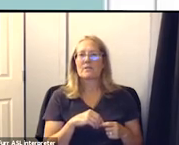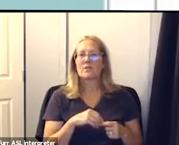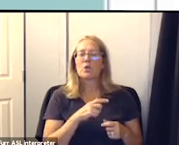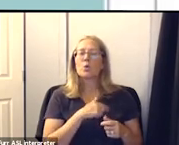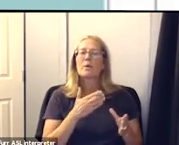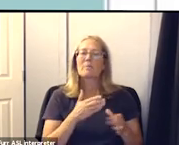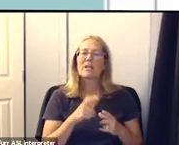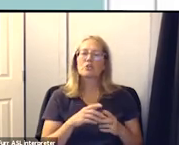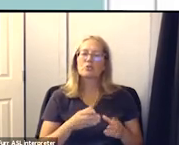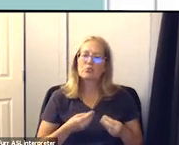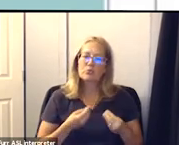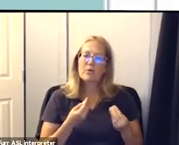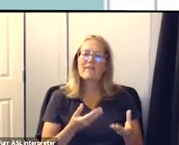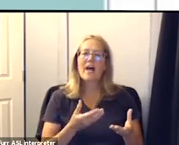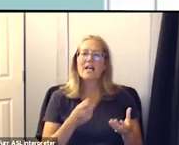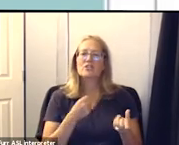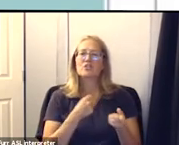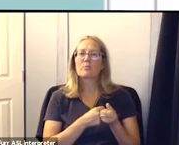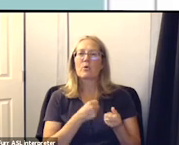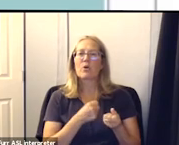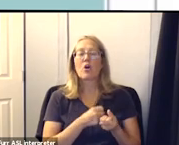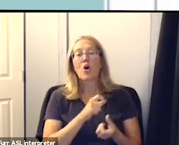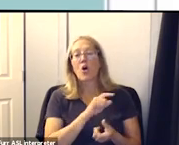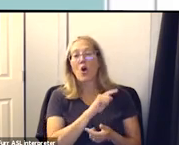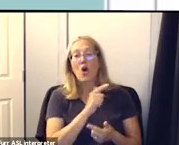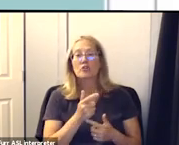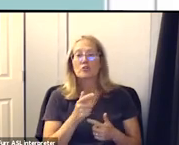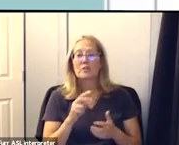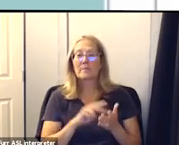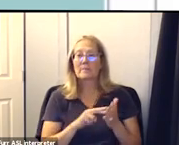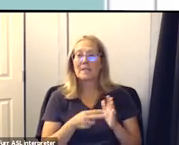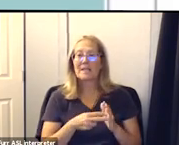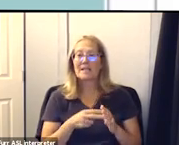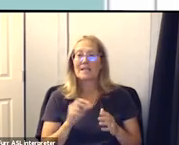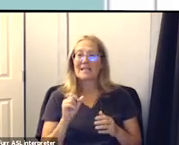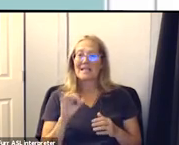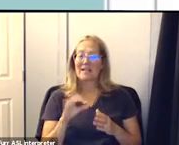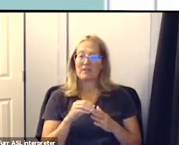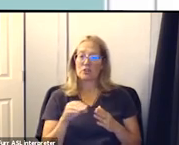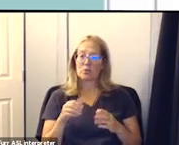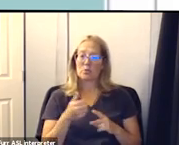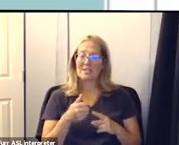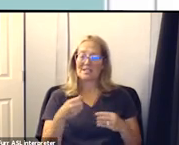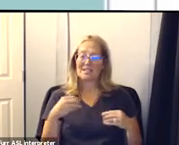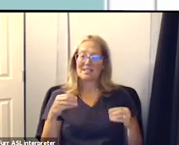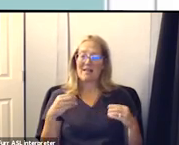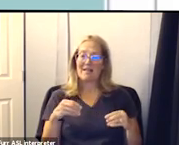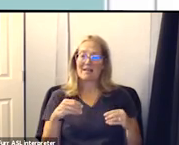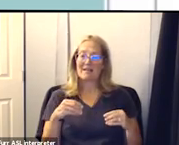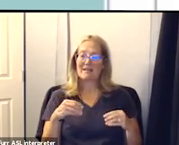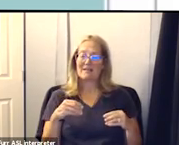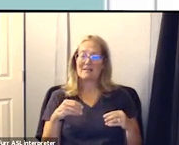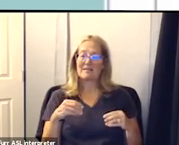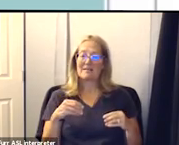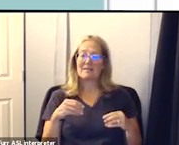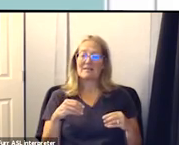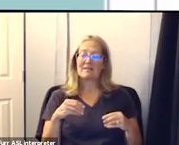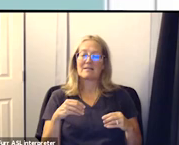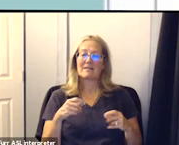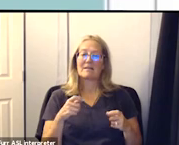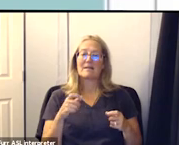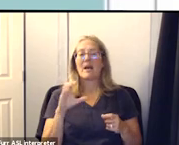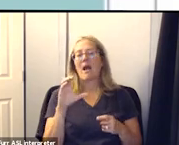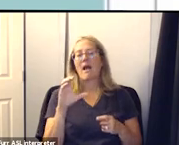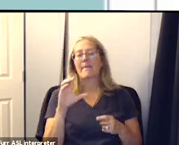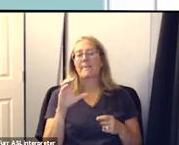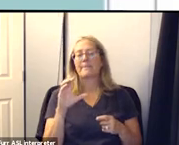the alternative is if if a student is selling a controlled substance that's one of the big five